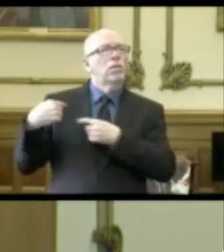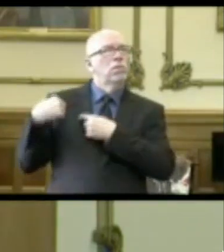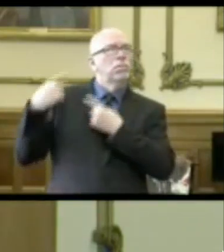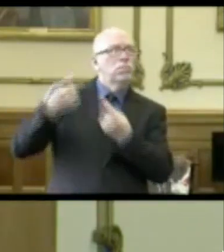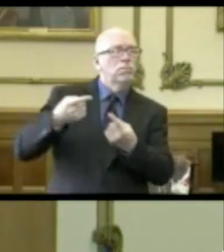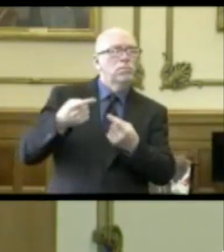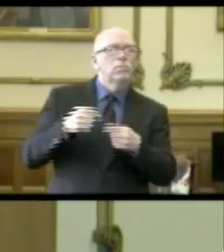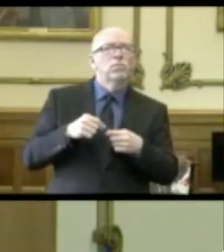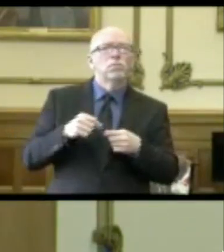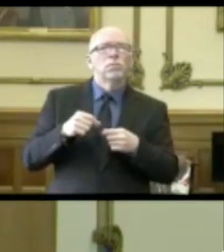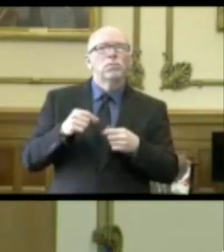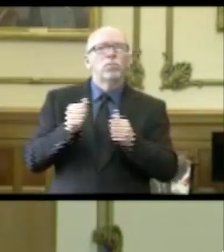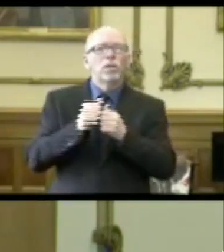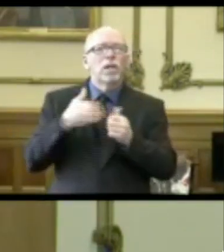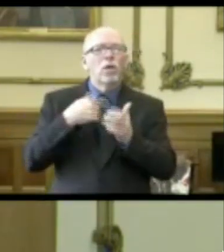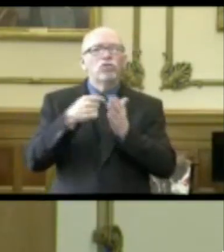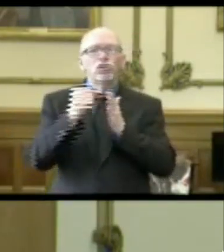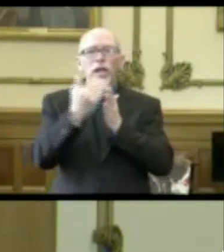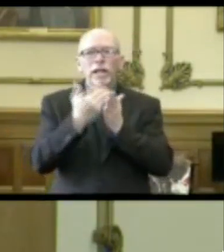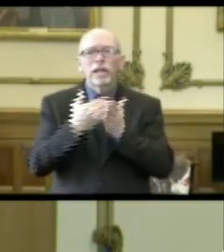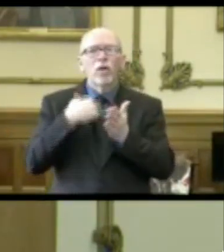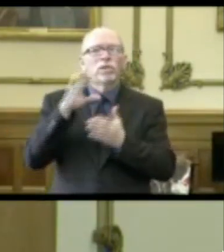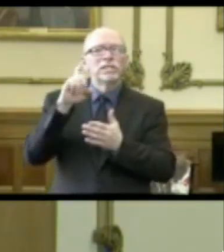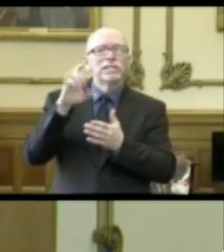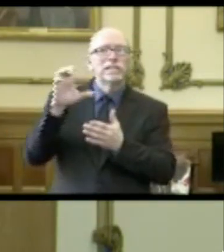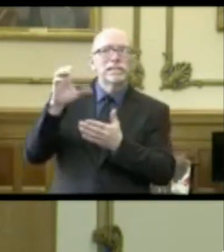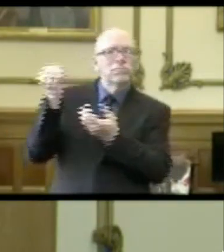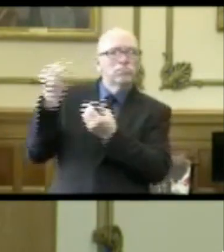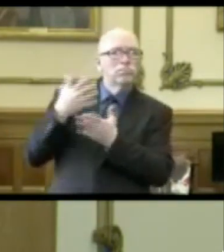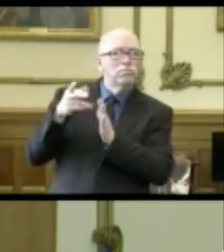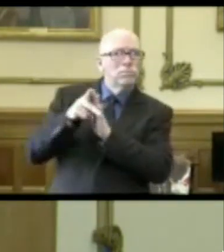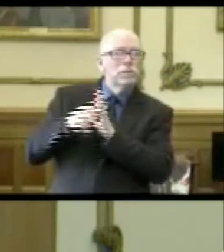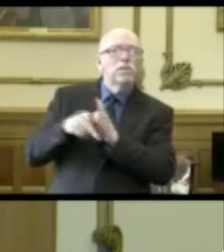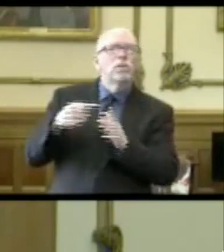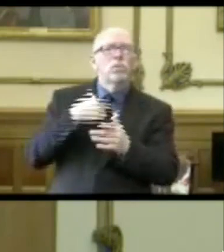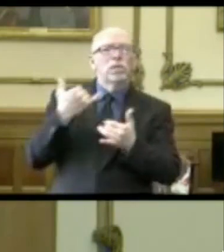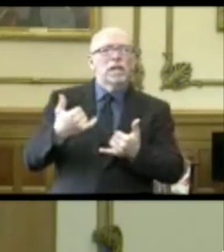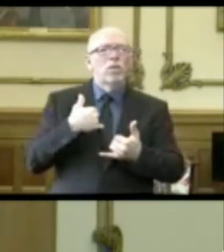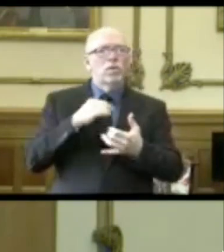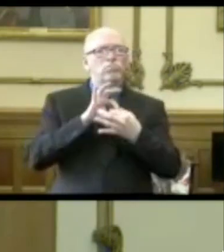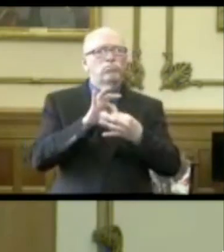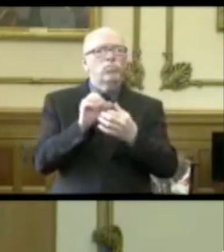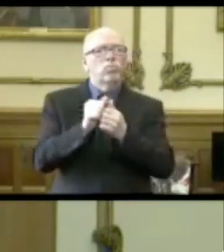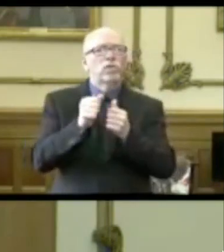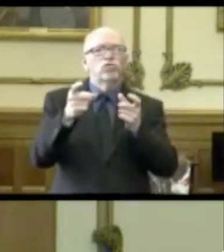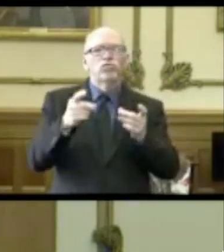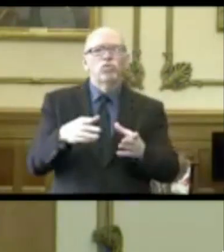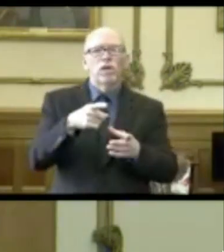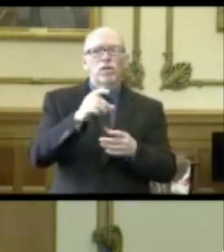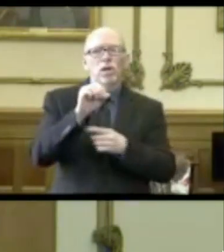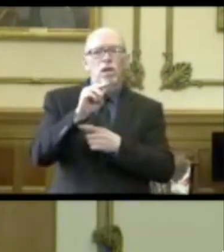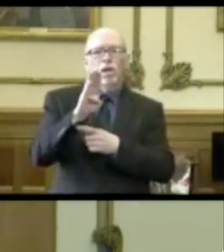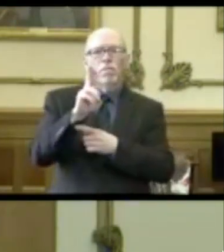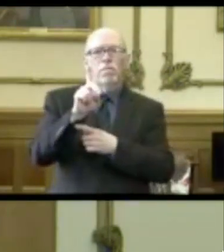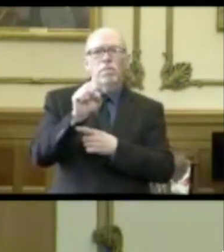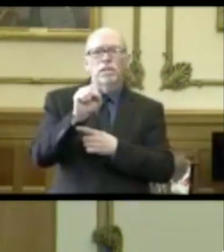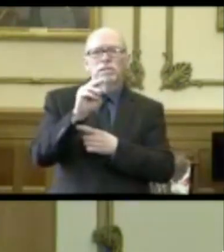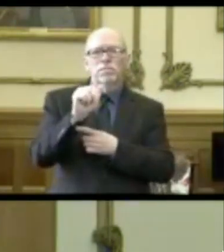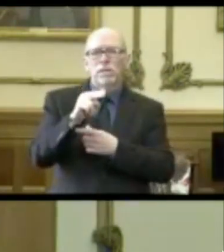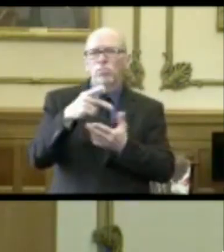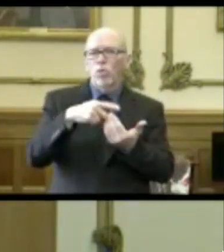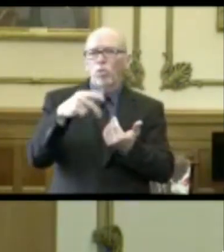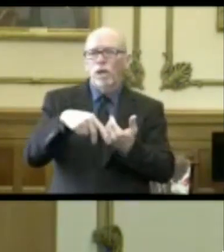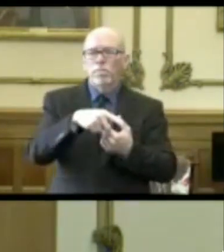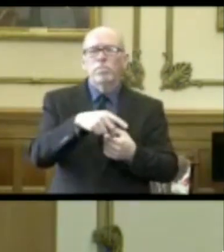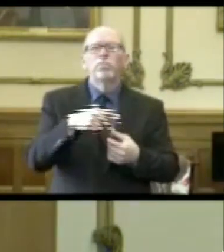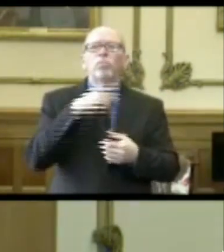along with our checklist and our CDC guidance is we're partnering with the director of the Ombudsman Program. So we're going to